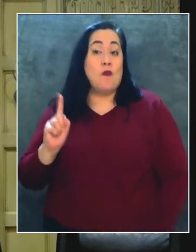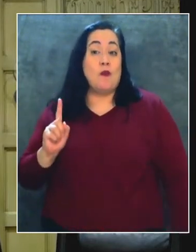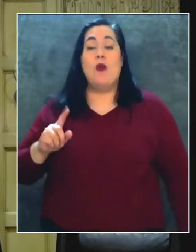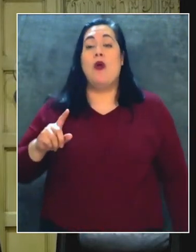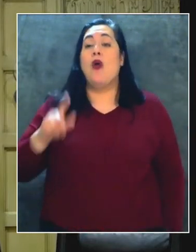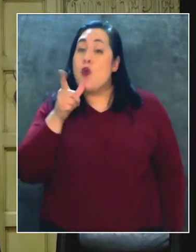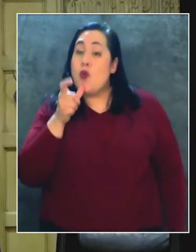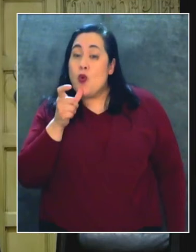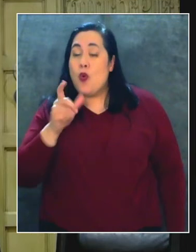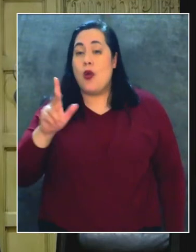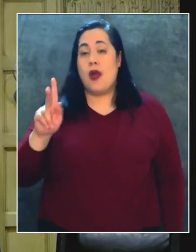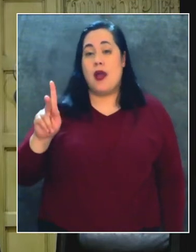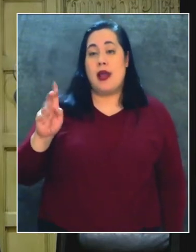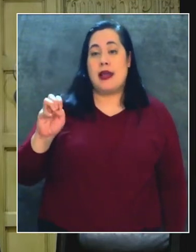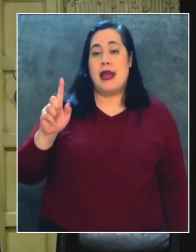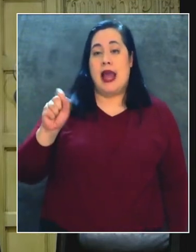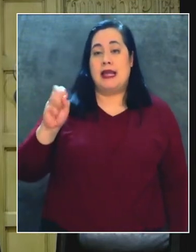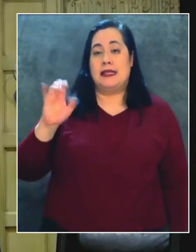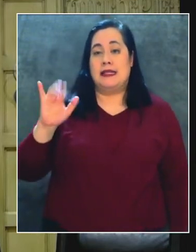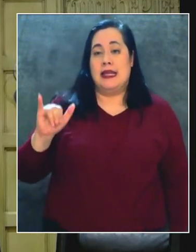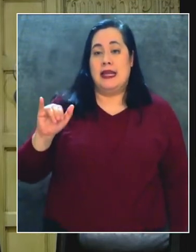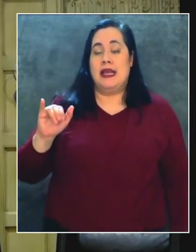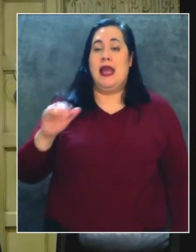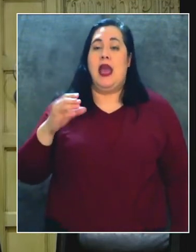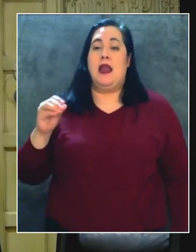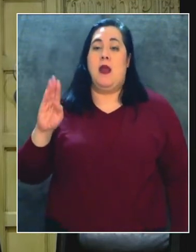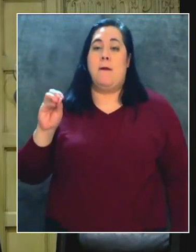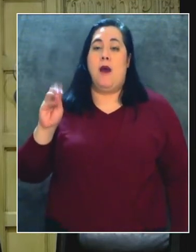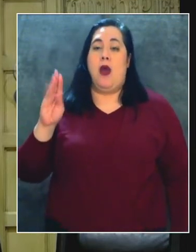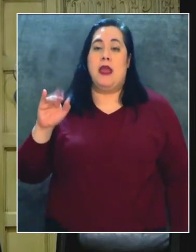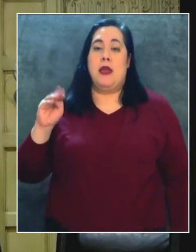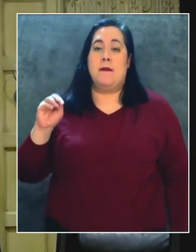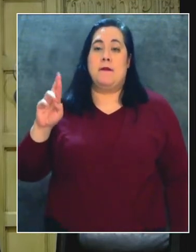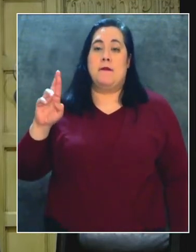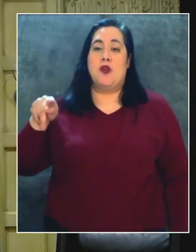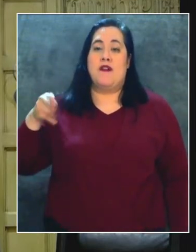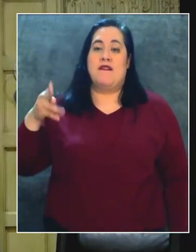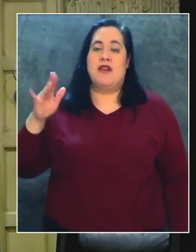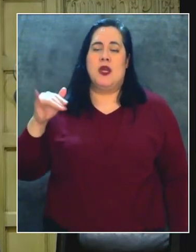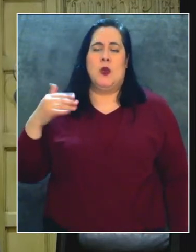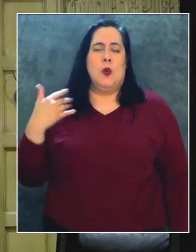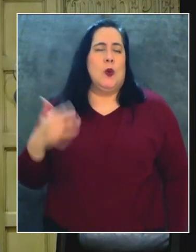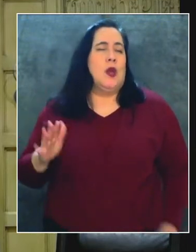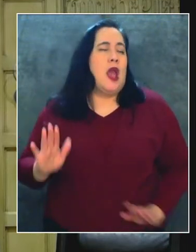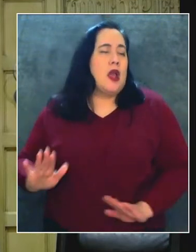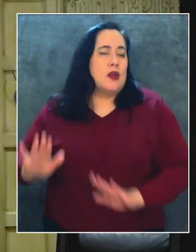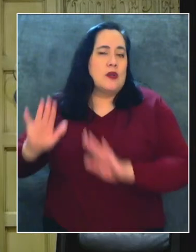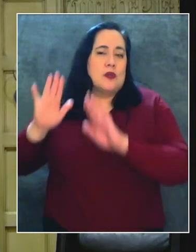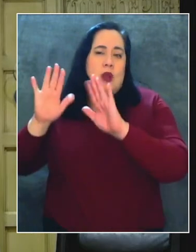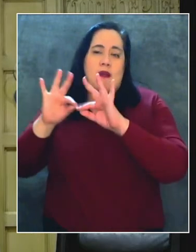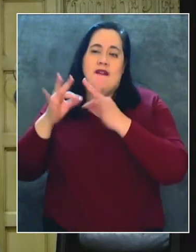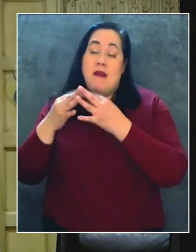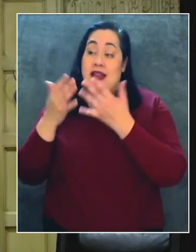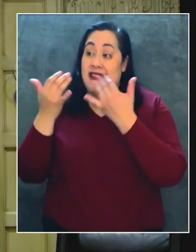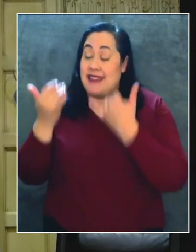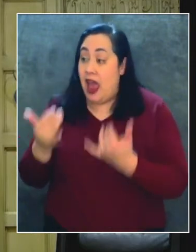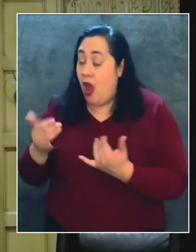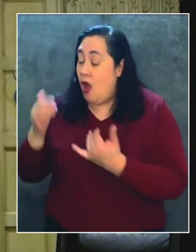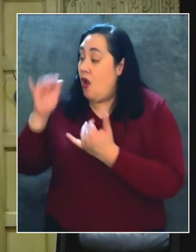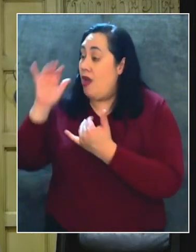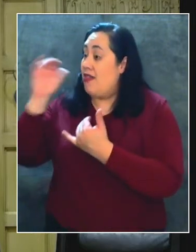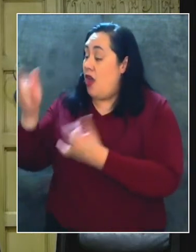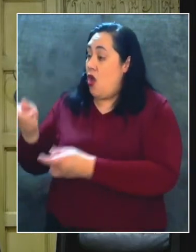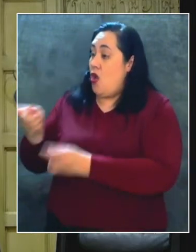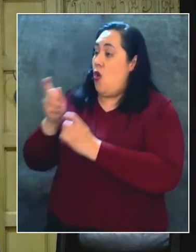Murphy, una familia increíble. Ahora podemos ampliar SURF para